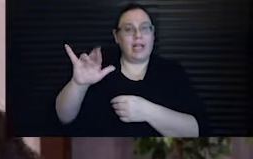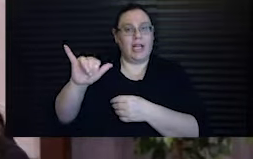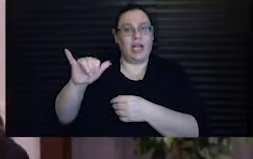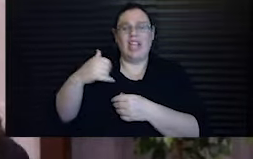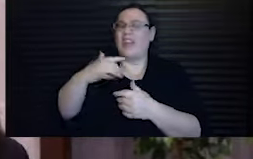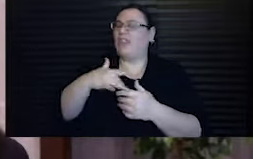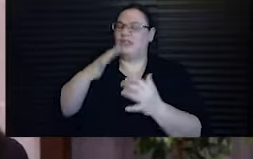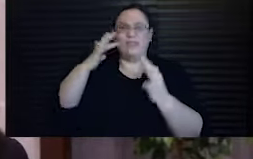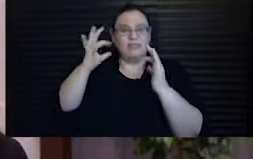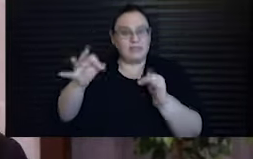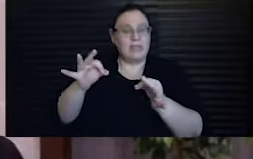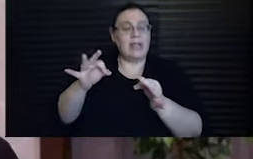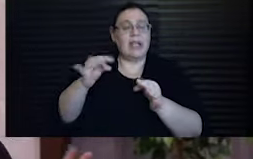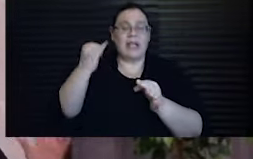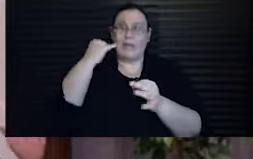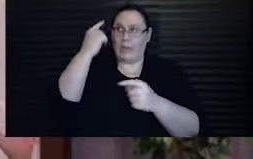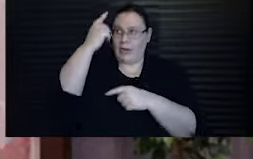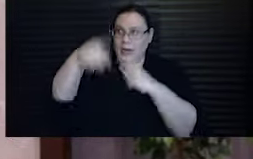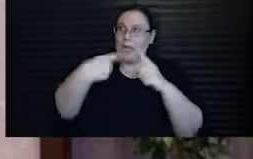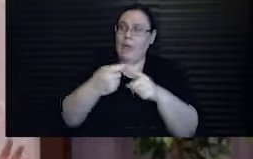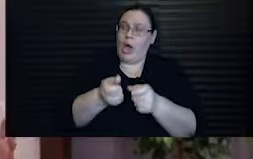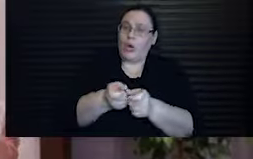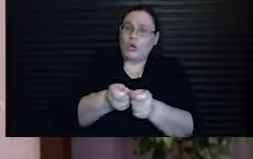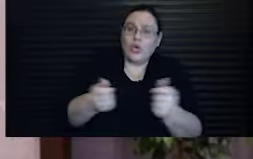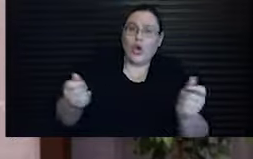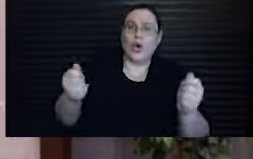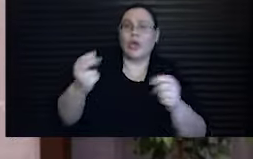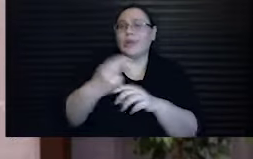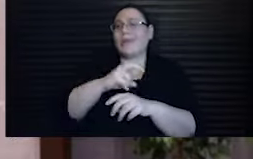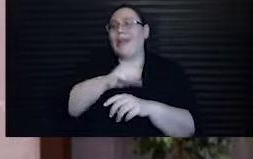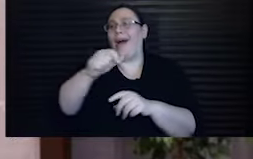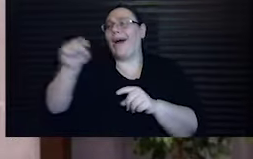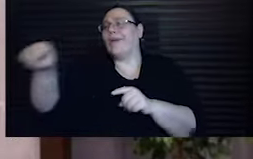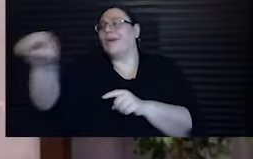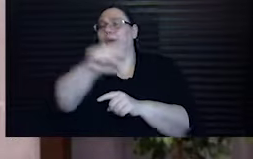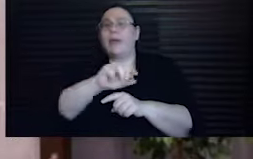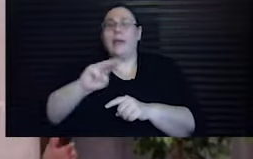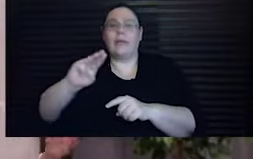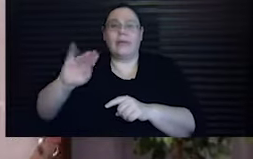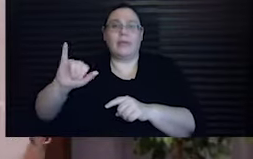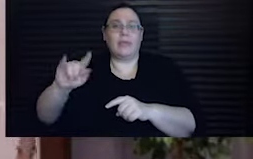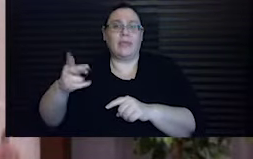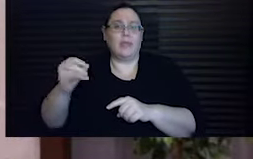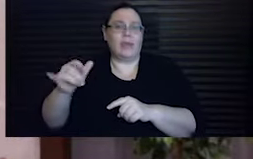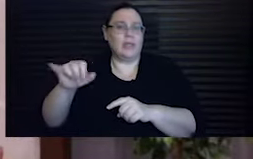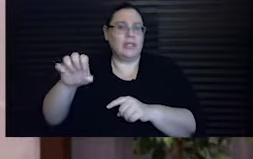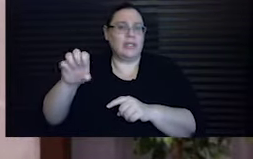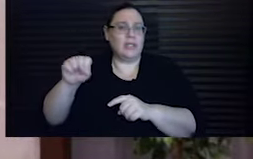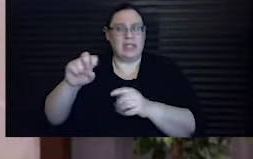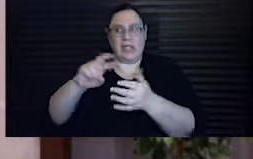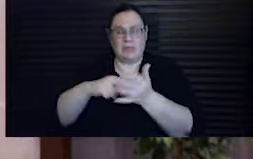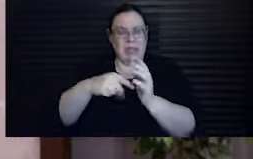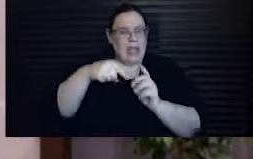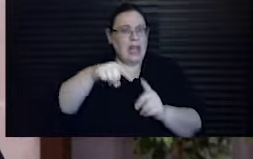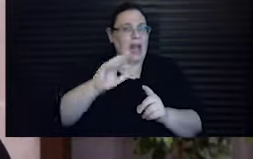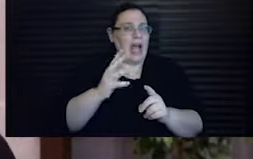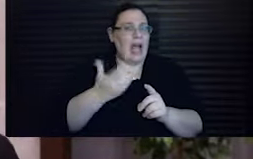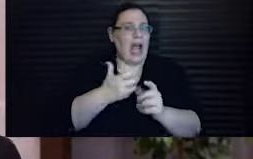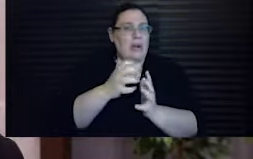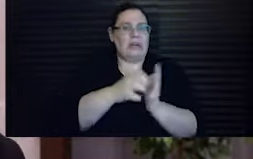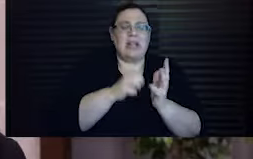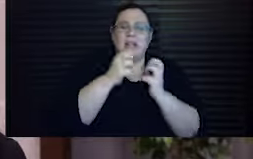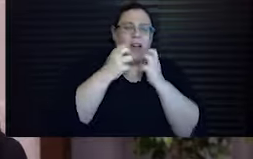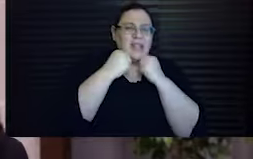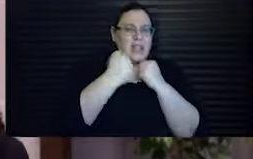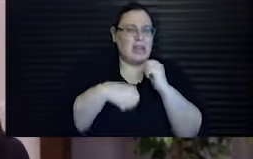that in order to consider Torah in light of any of these other ancient mythologies, somehow degraded the sanctity of our own